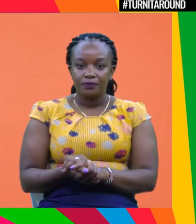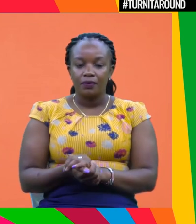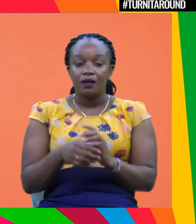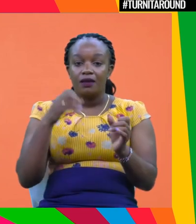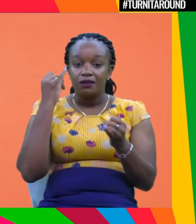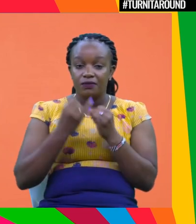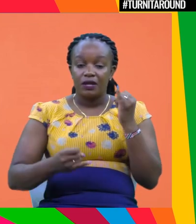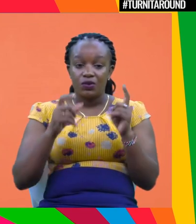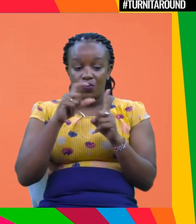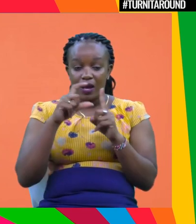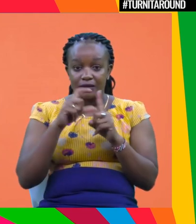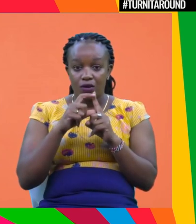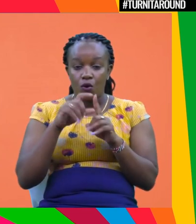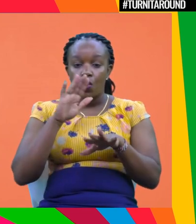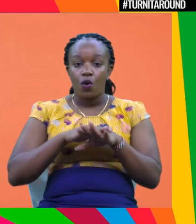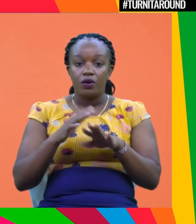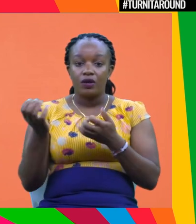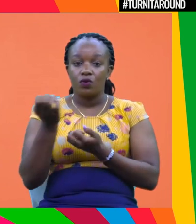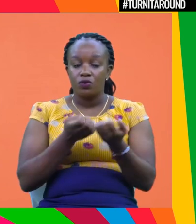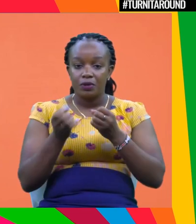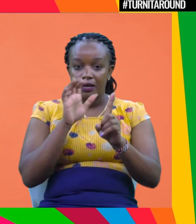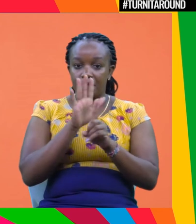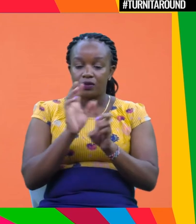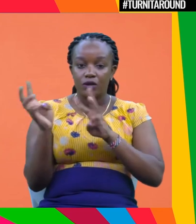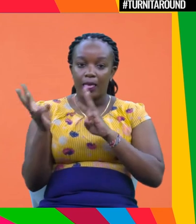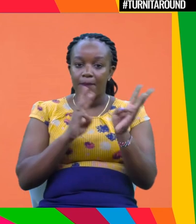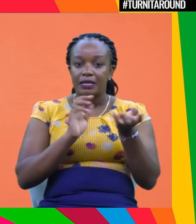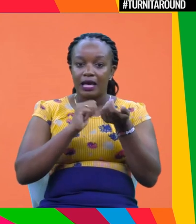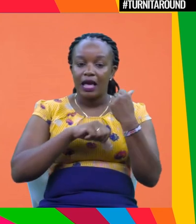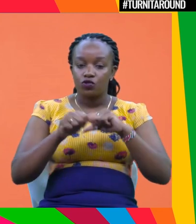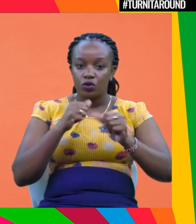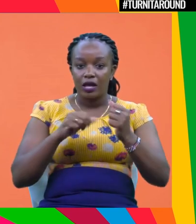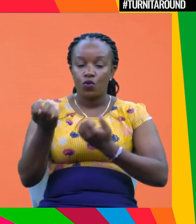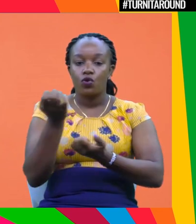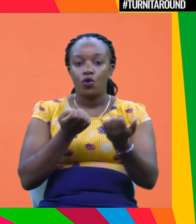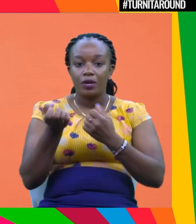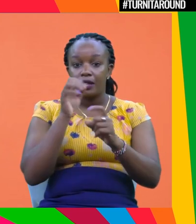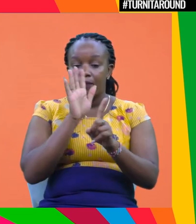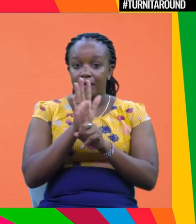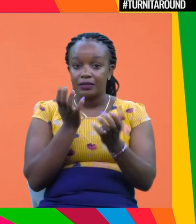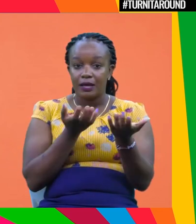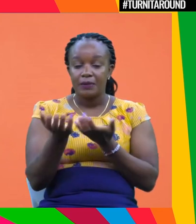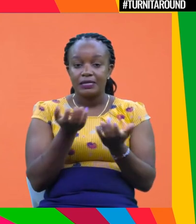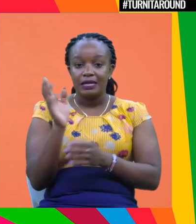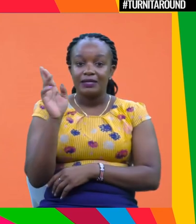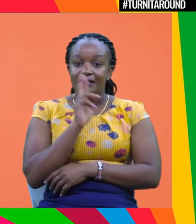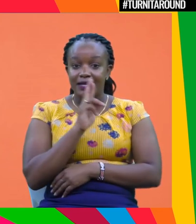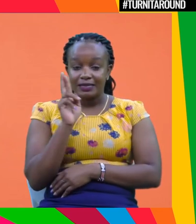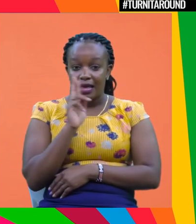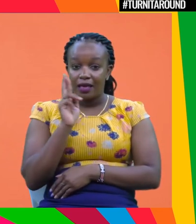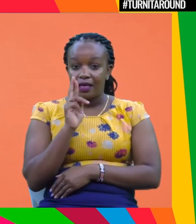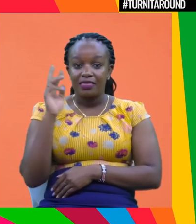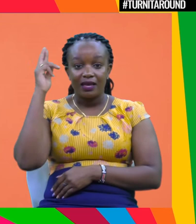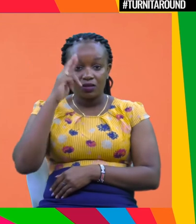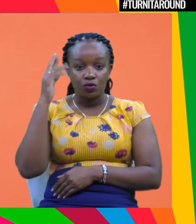Sure. Final word. Well, you're talking about economic impact for climate action, right? And economic impact is a business risk. And